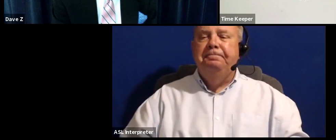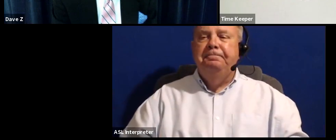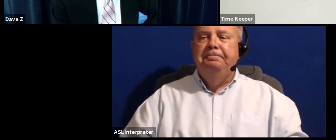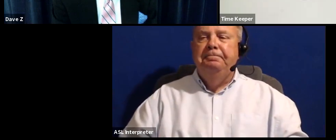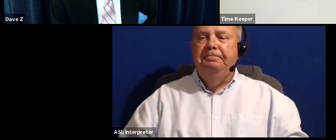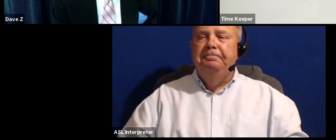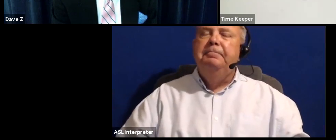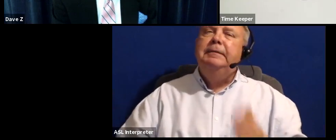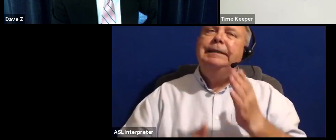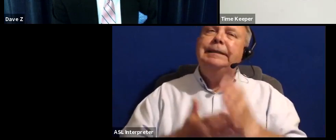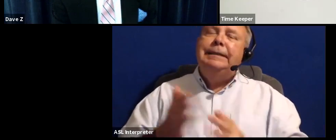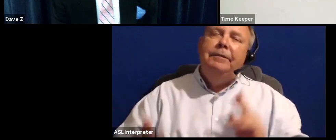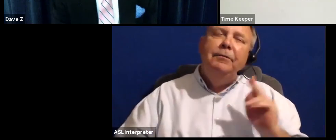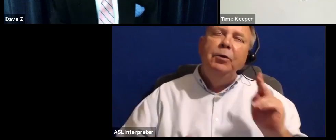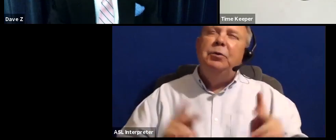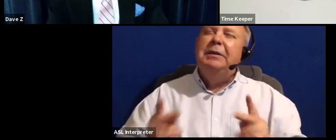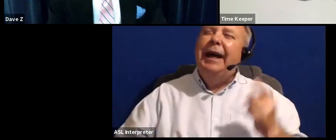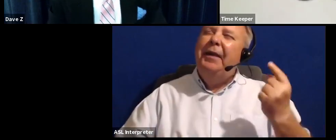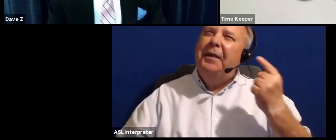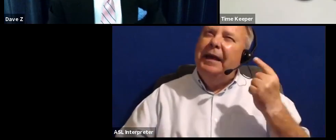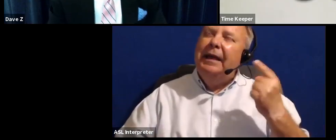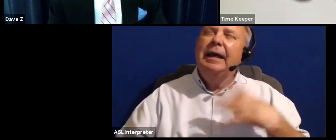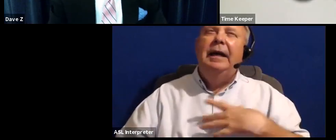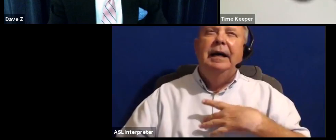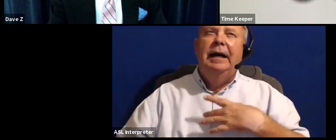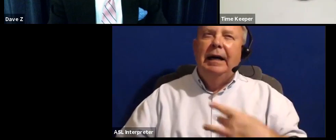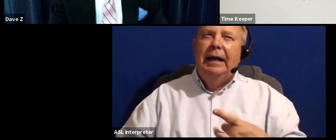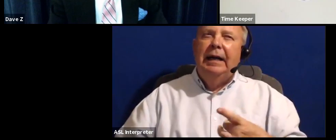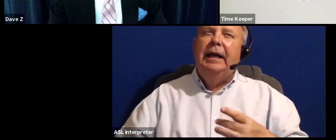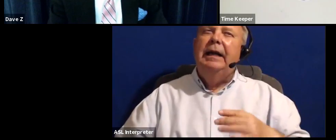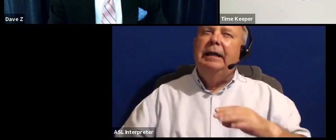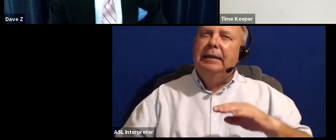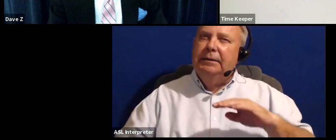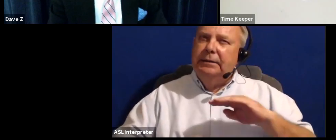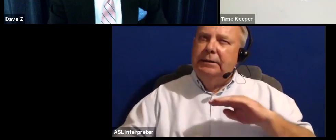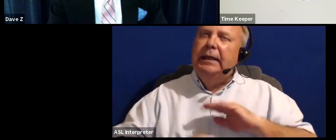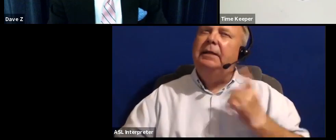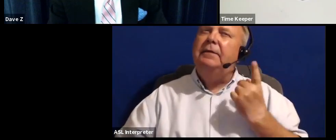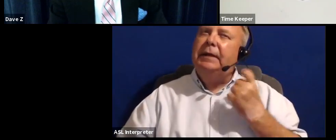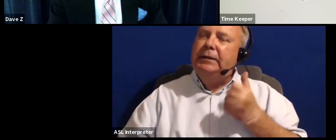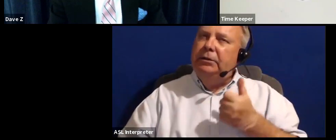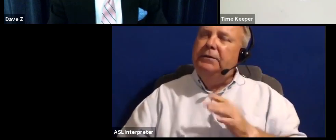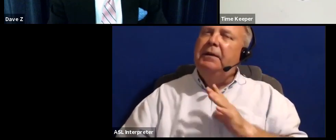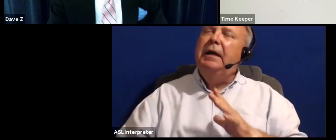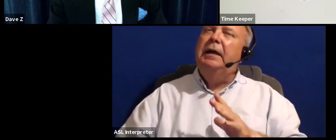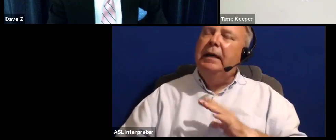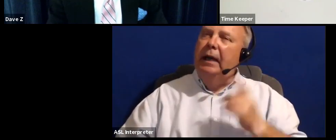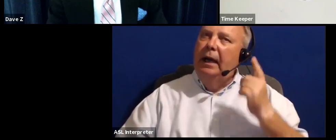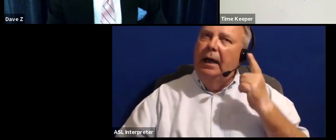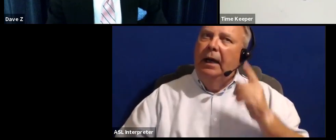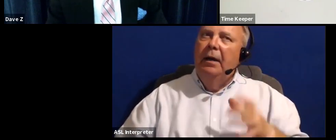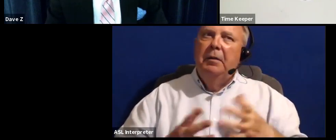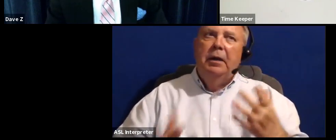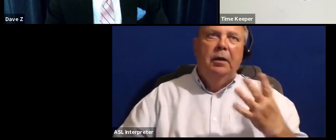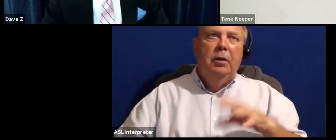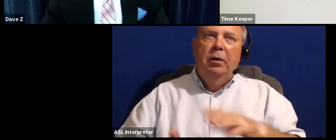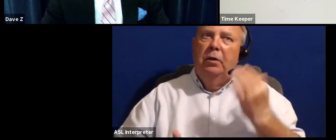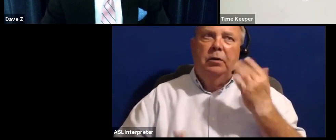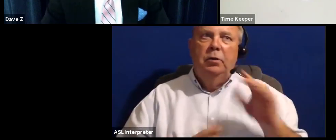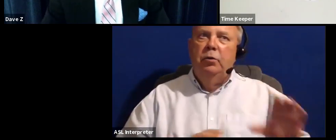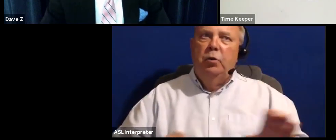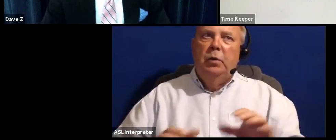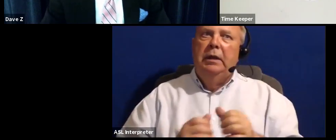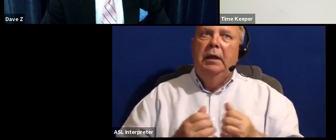Some folks, I think, like the status quo just fine. And I believe without knowing just why they do so.